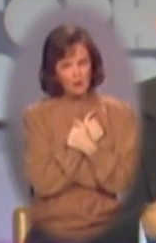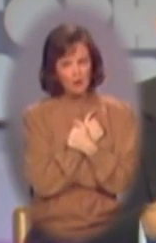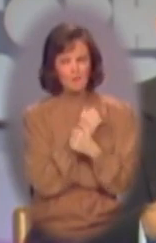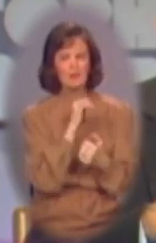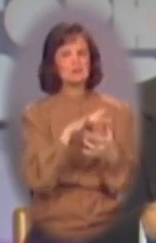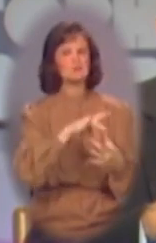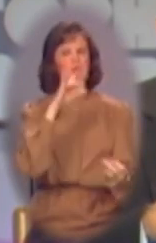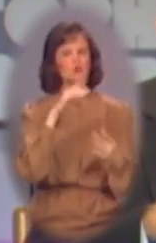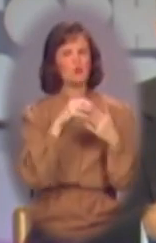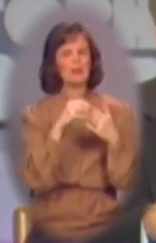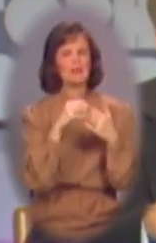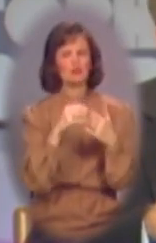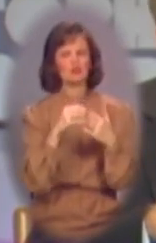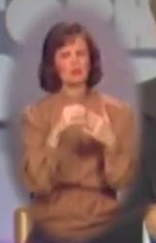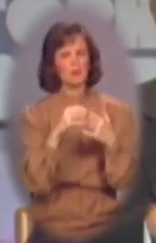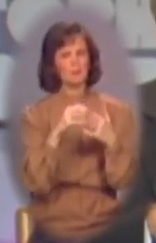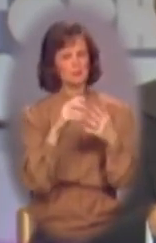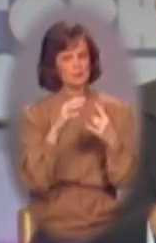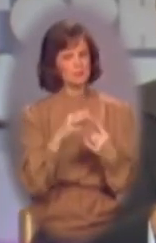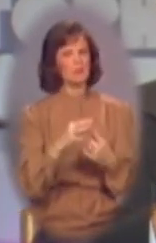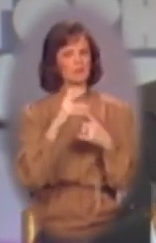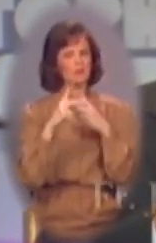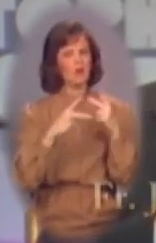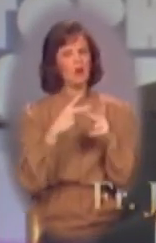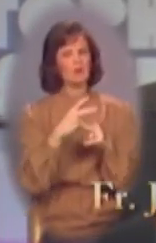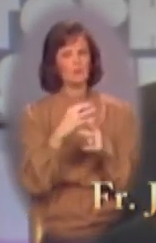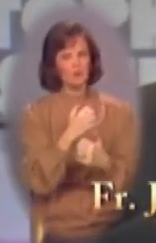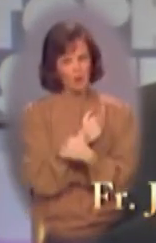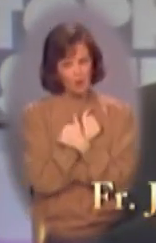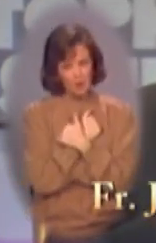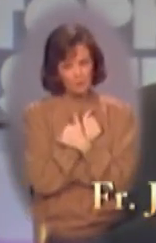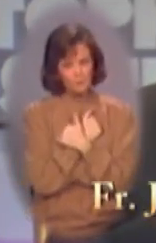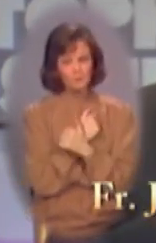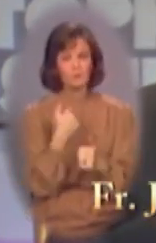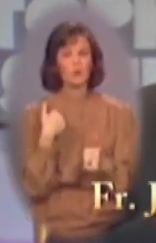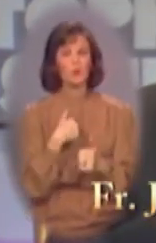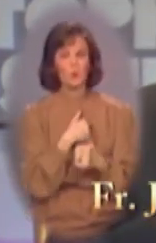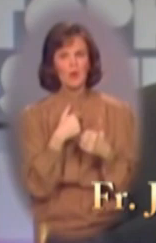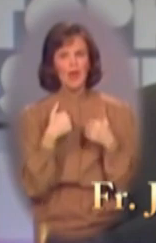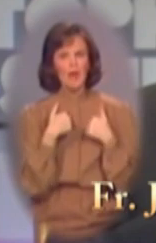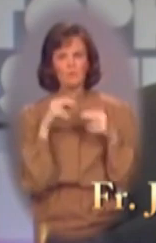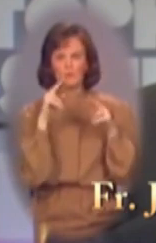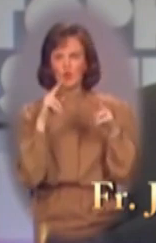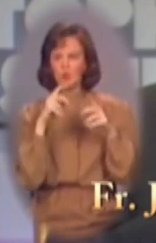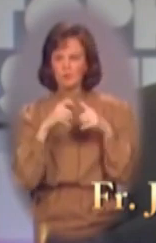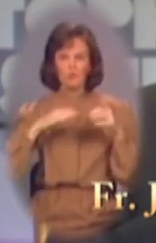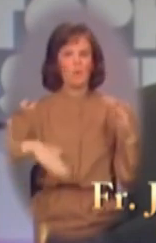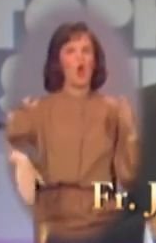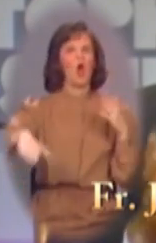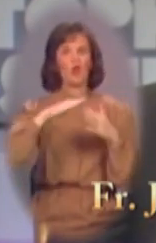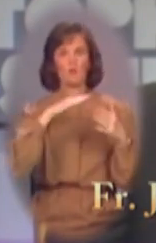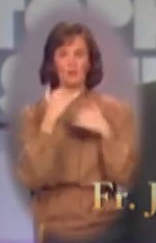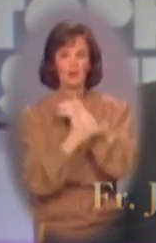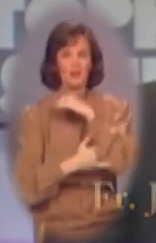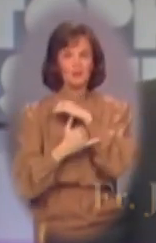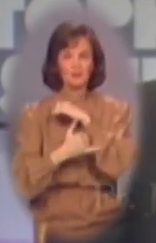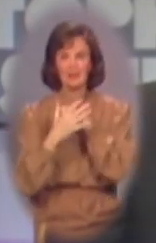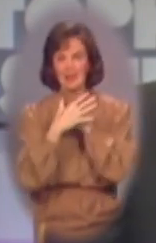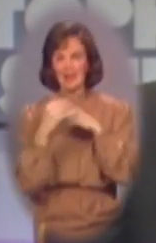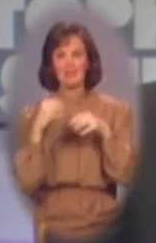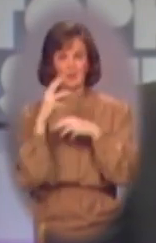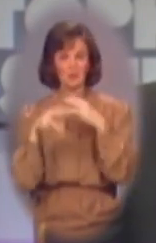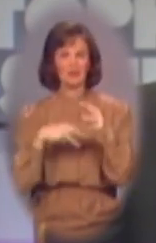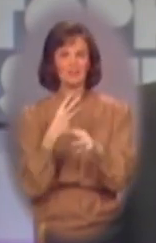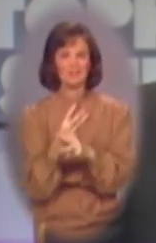Spiritual leadership is a very special kind of love. We have viewers from all over the country and in other